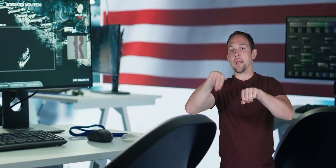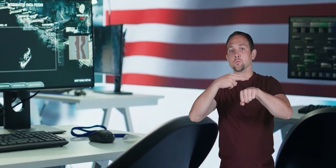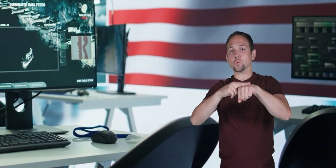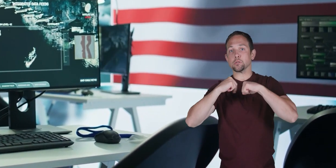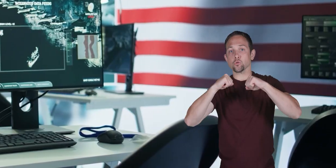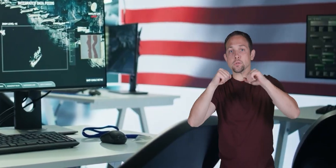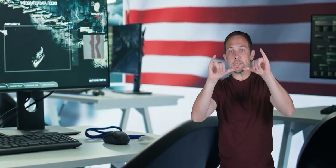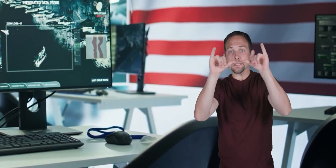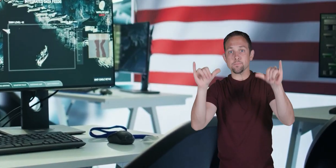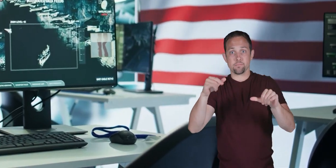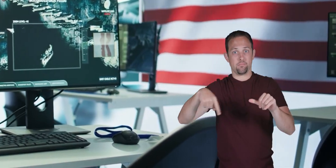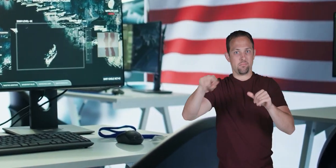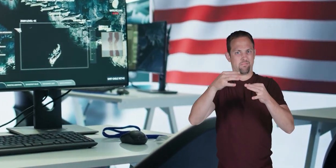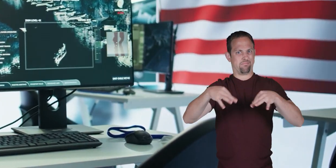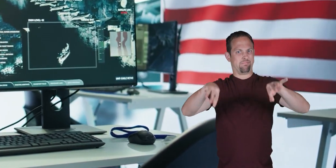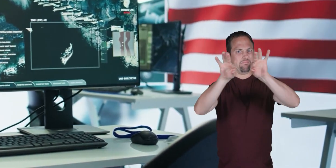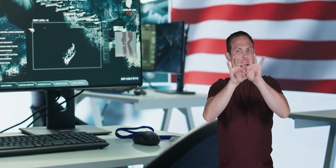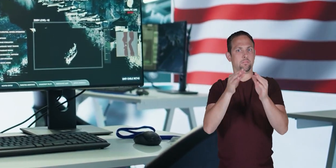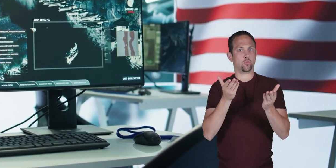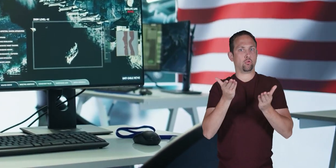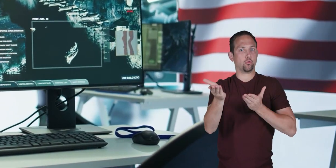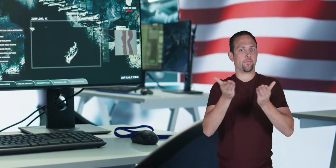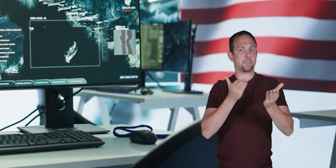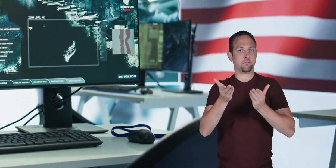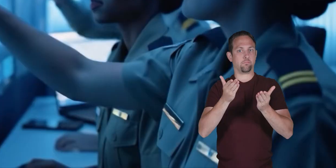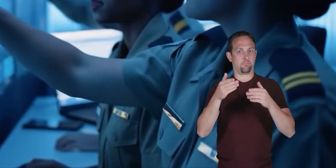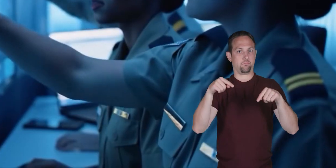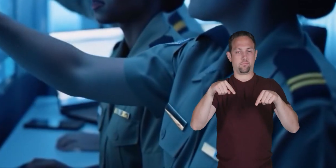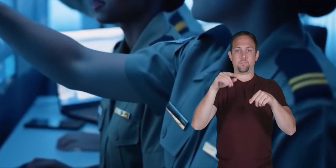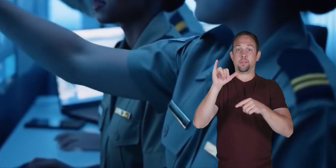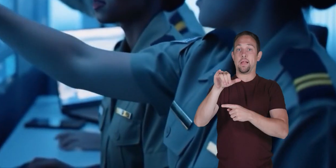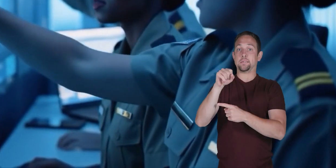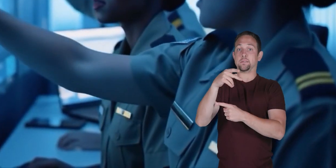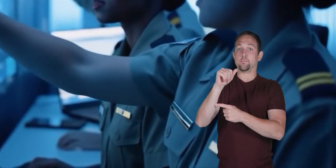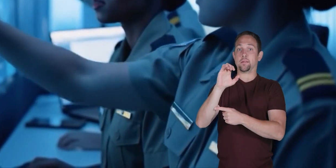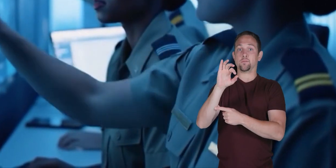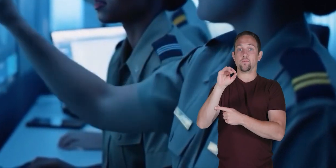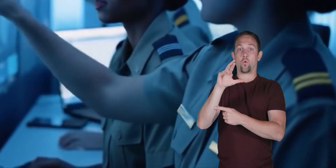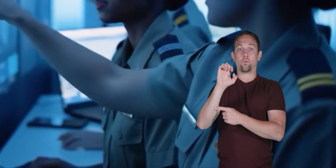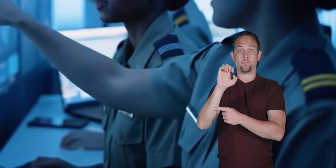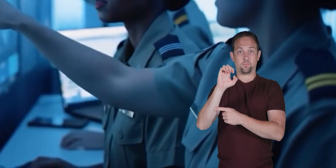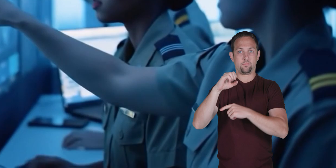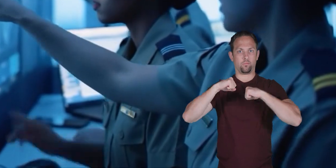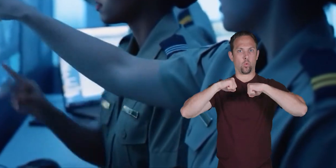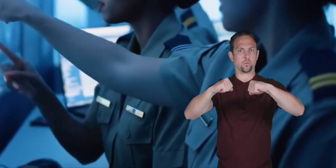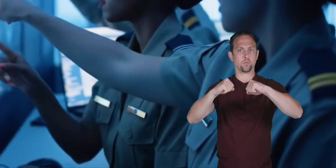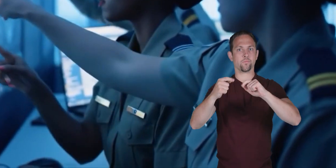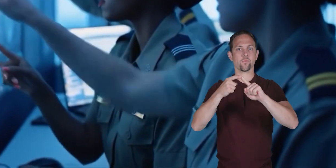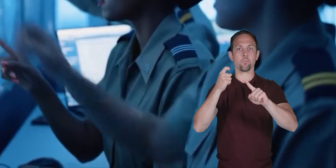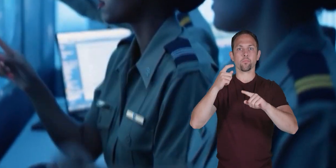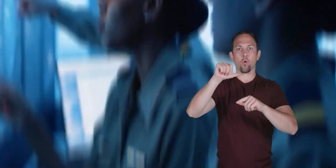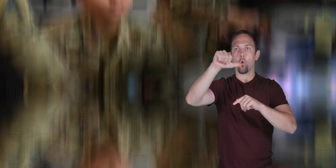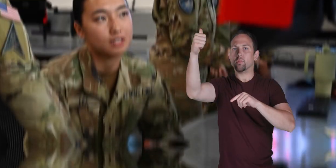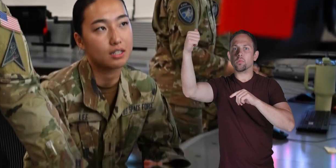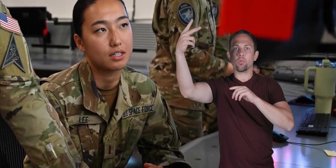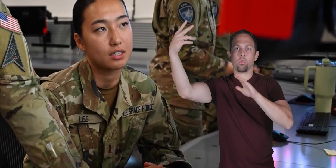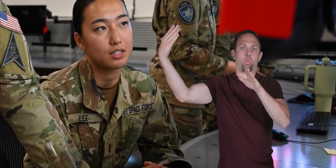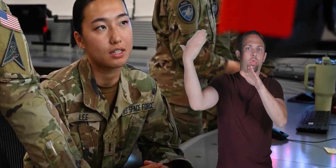national security systems are all essential services that the Space Force protects from foreign entities